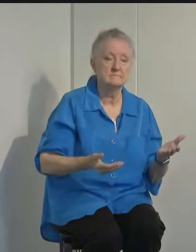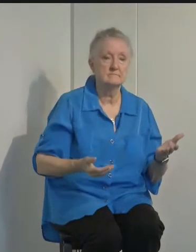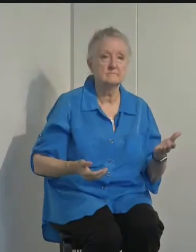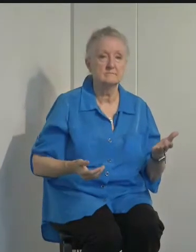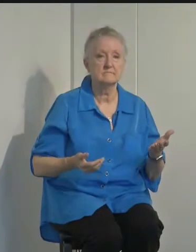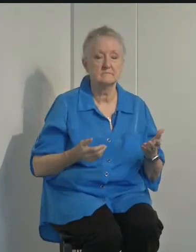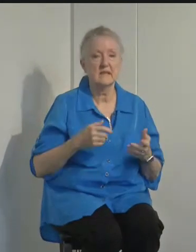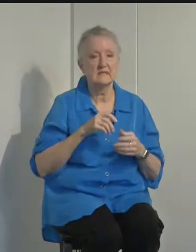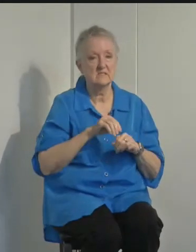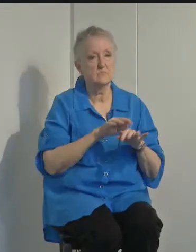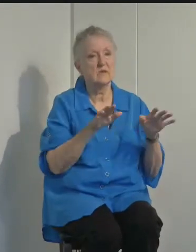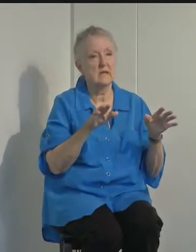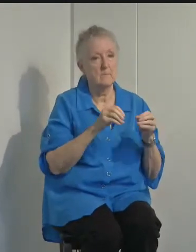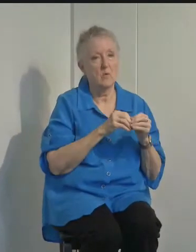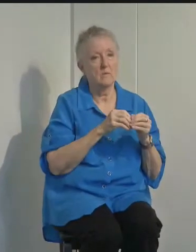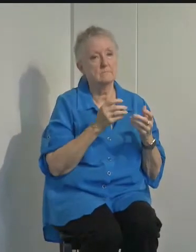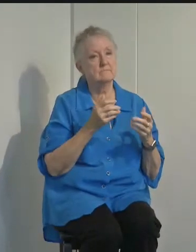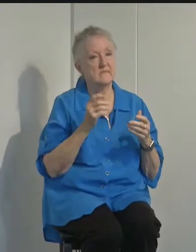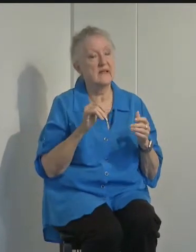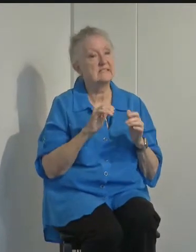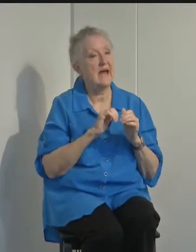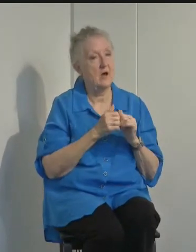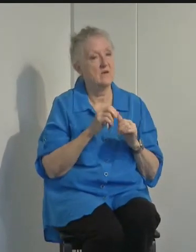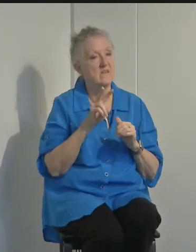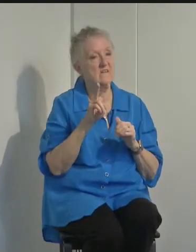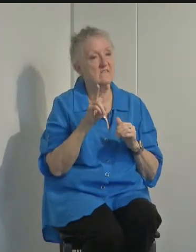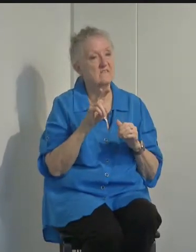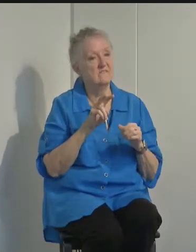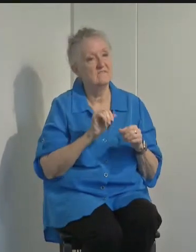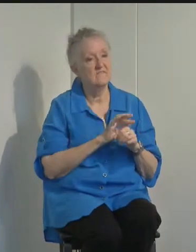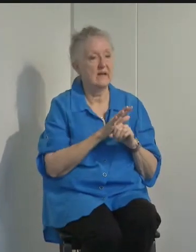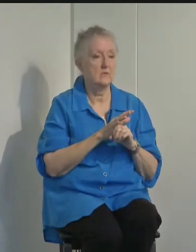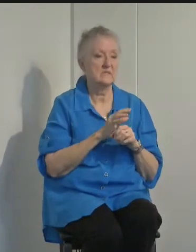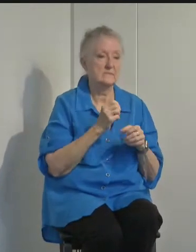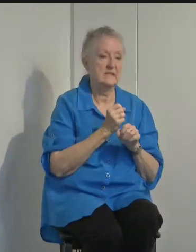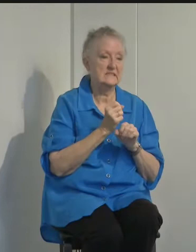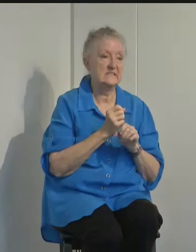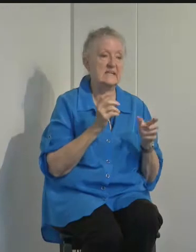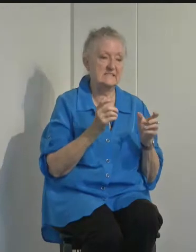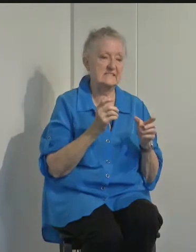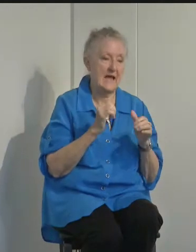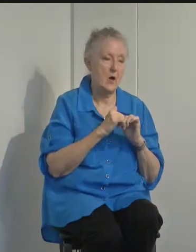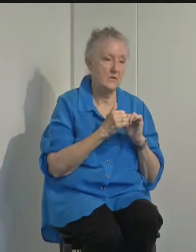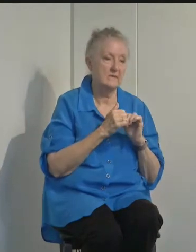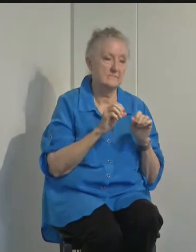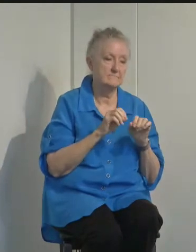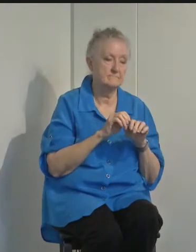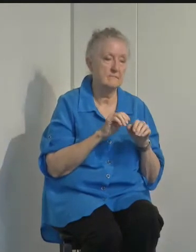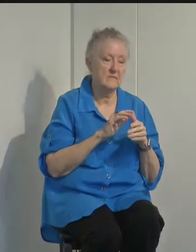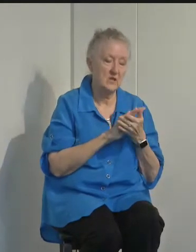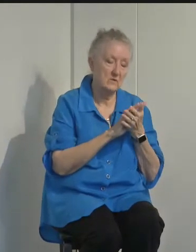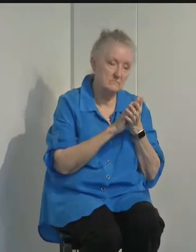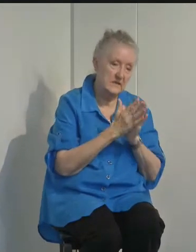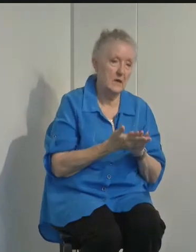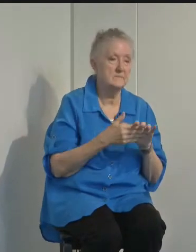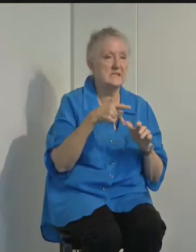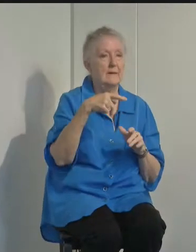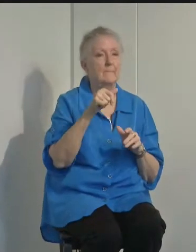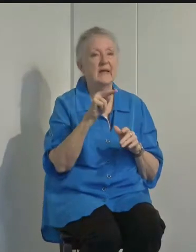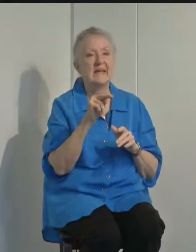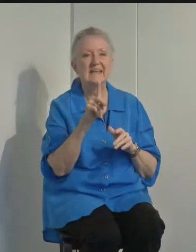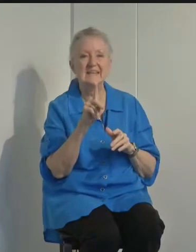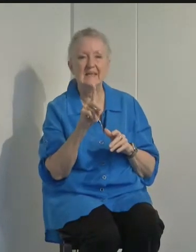then spread it further. So that's how a virus creates huge pandemics. And that's why I, in